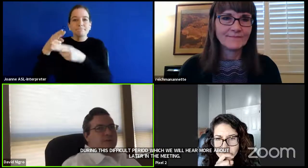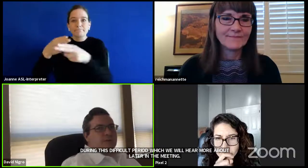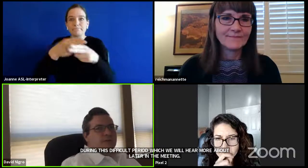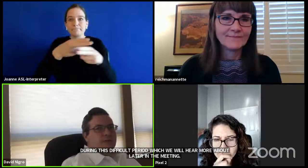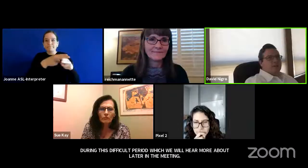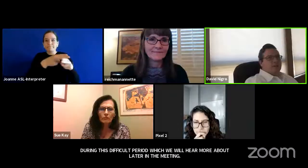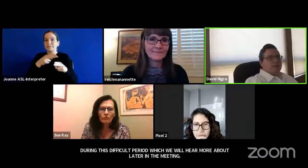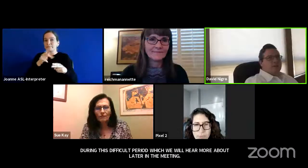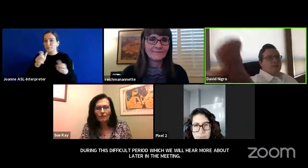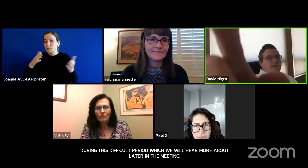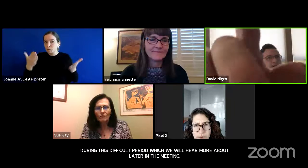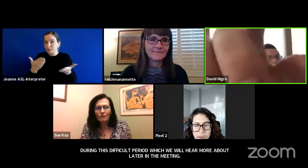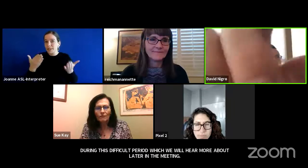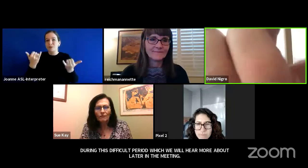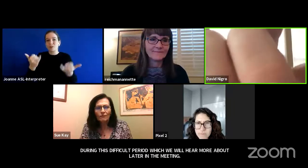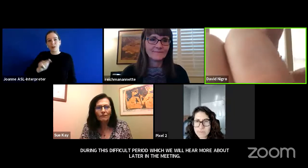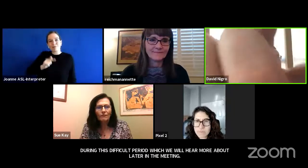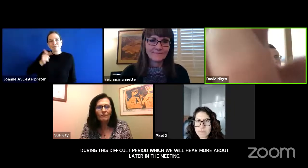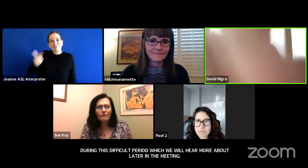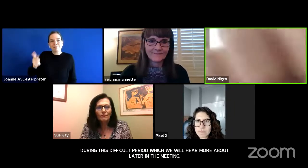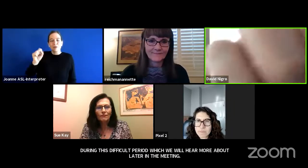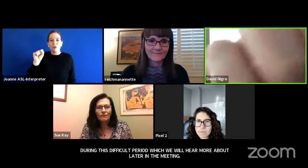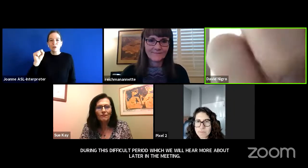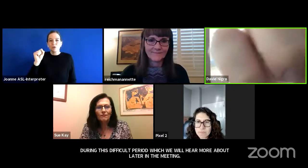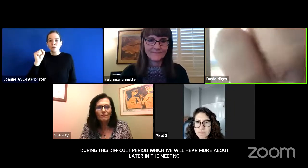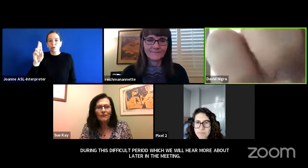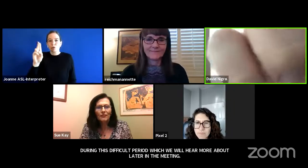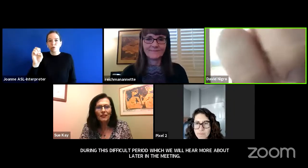to sukay knifle for that